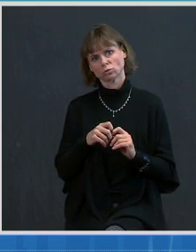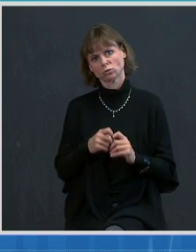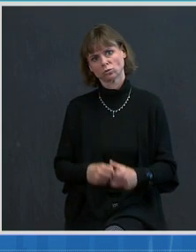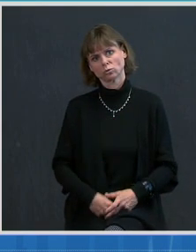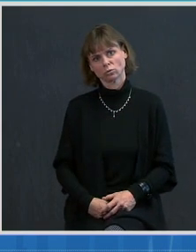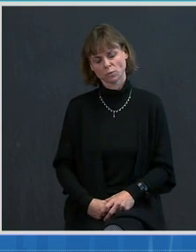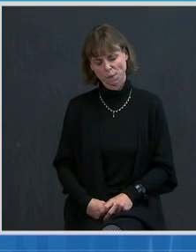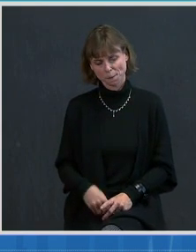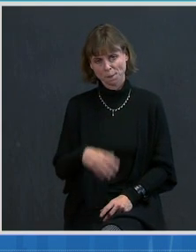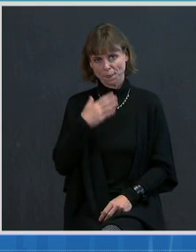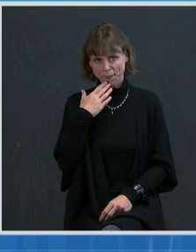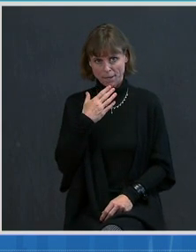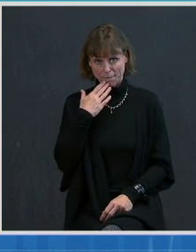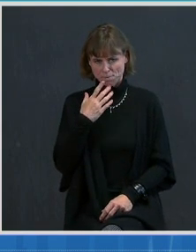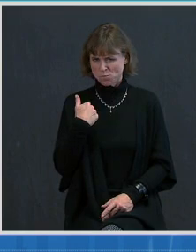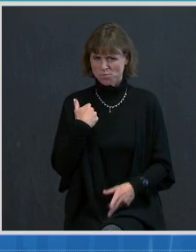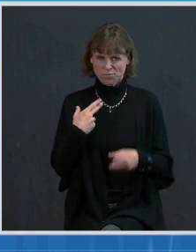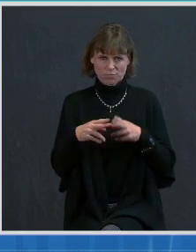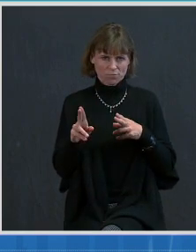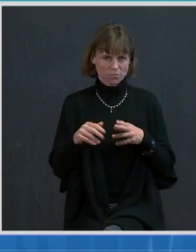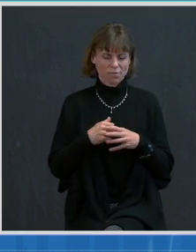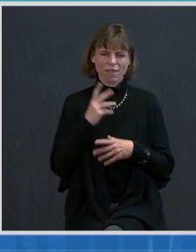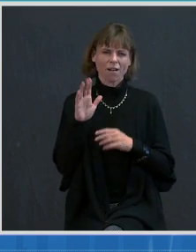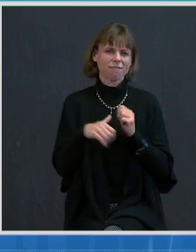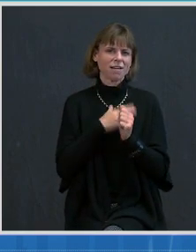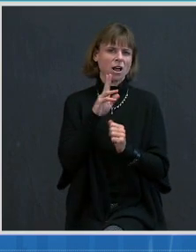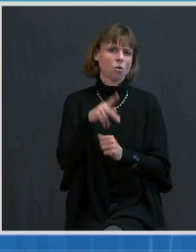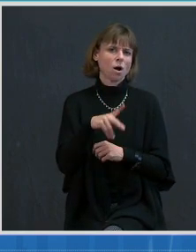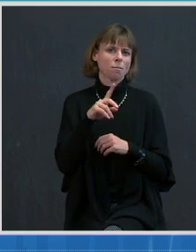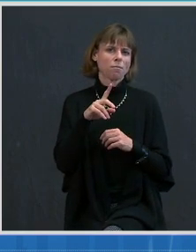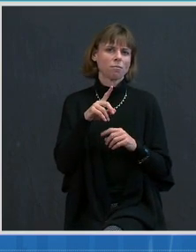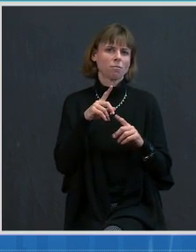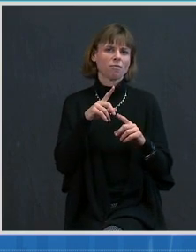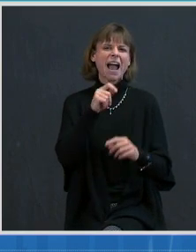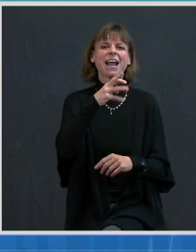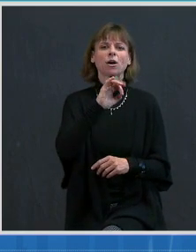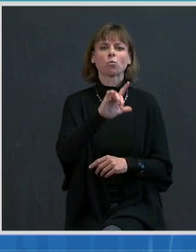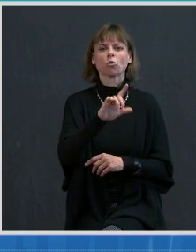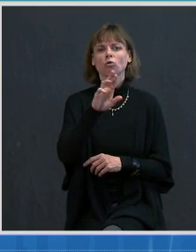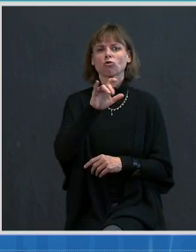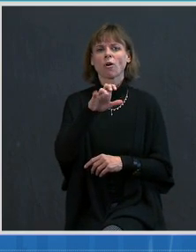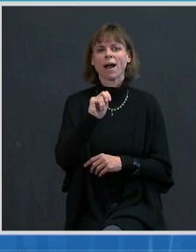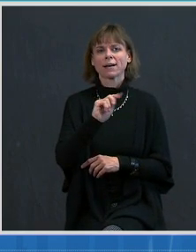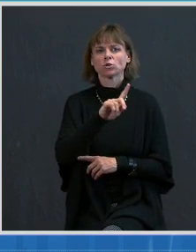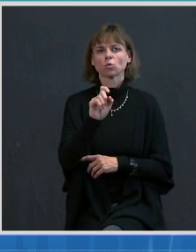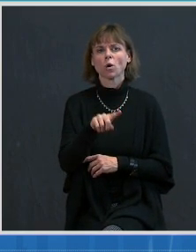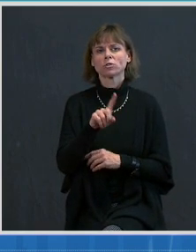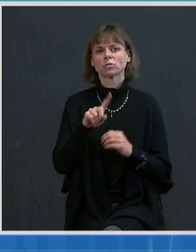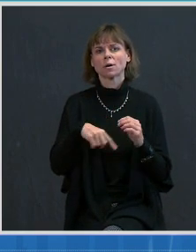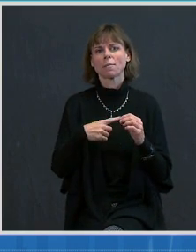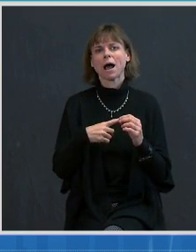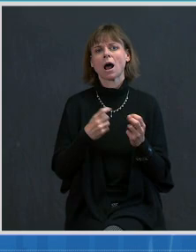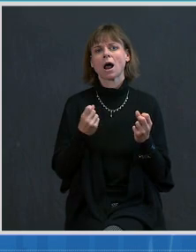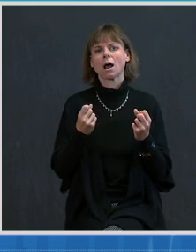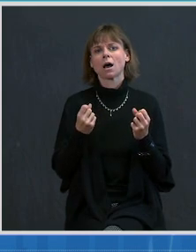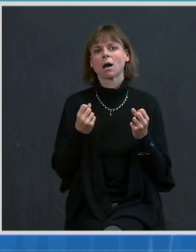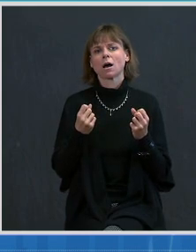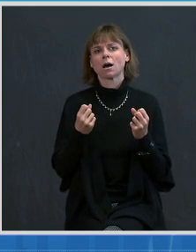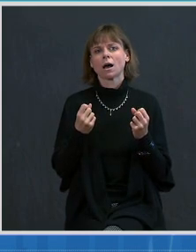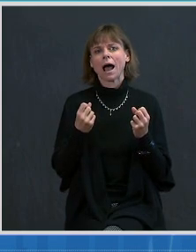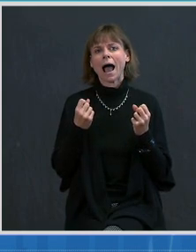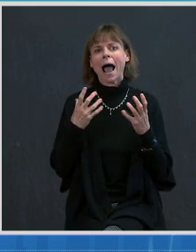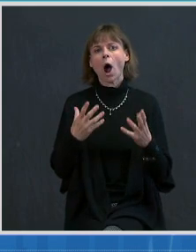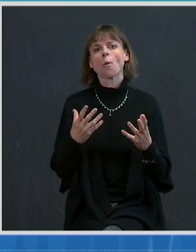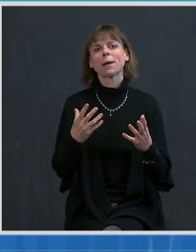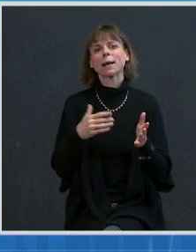Thanks. I'll be brief. I want to follow up on April Ryan's question about the number of people, the millions that have already been fully